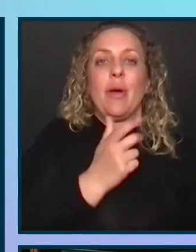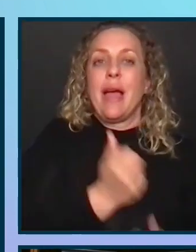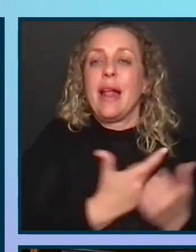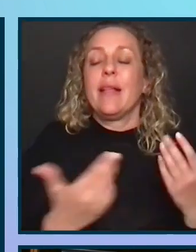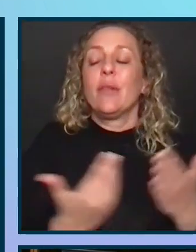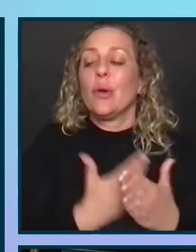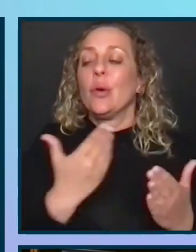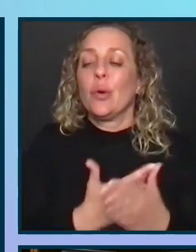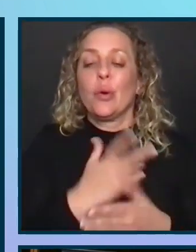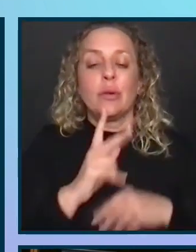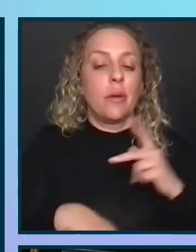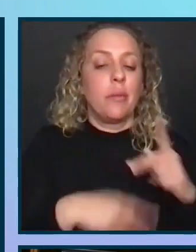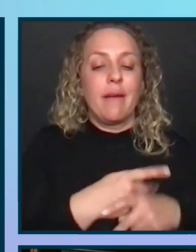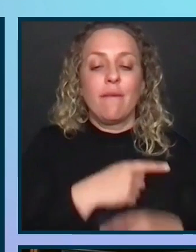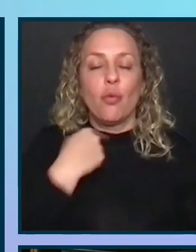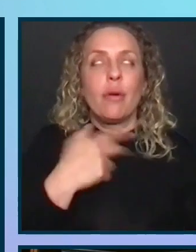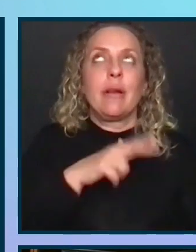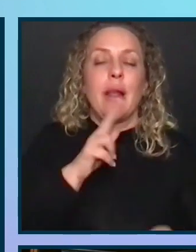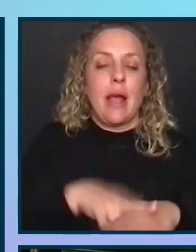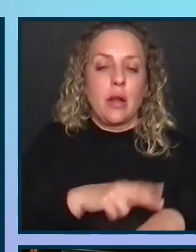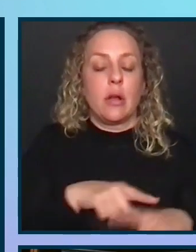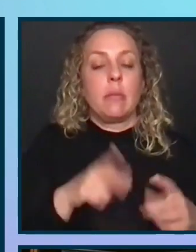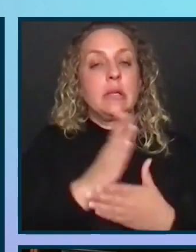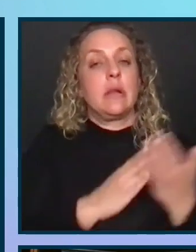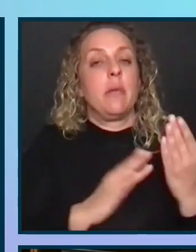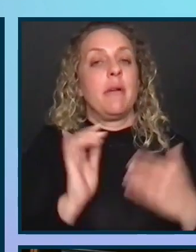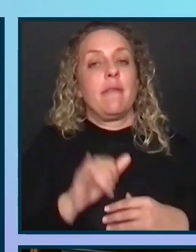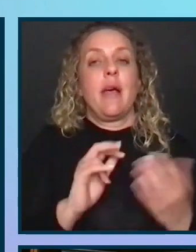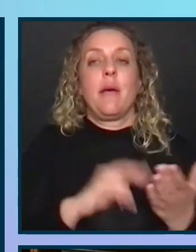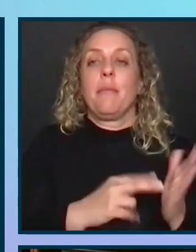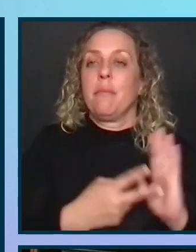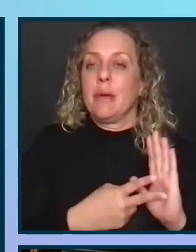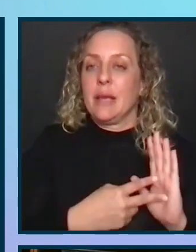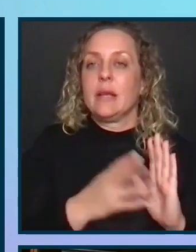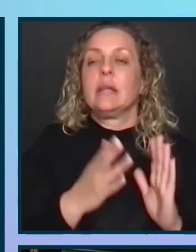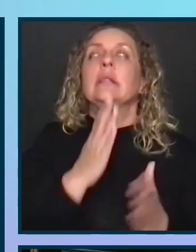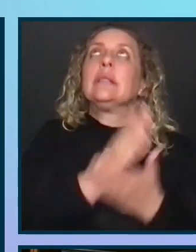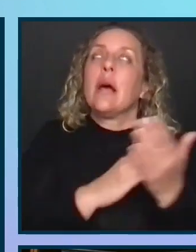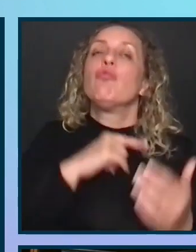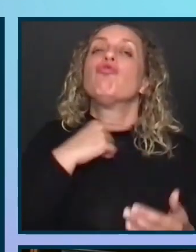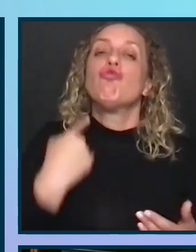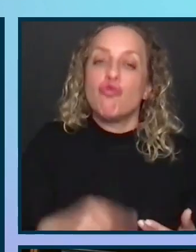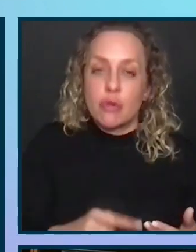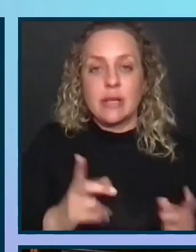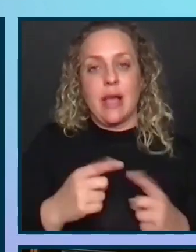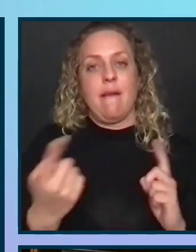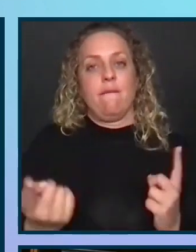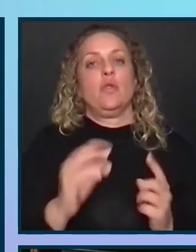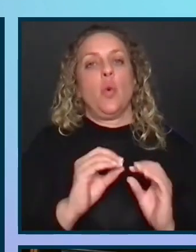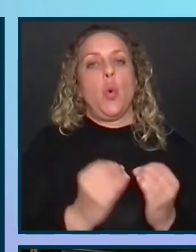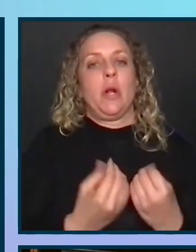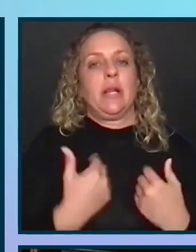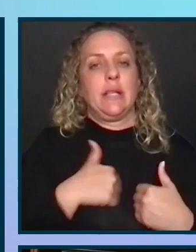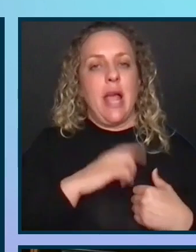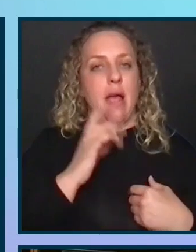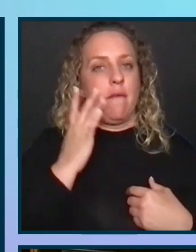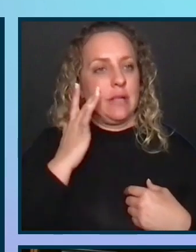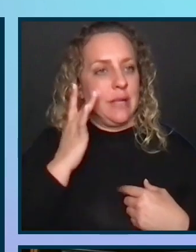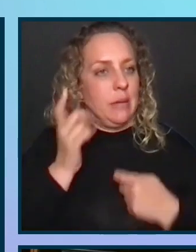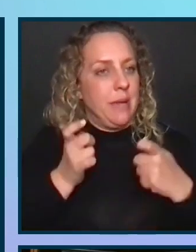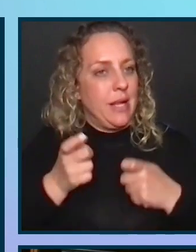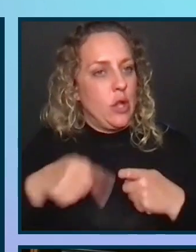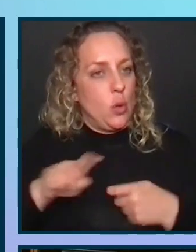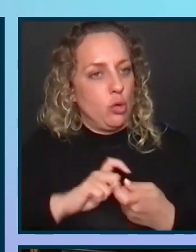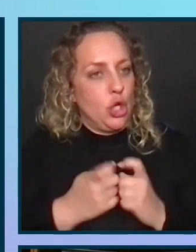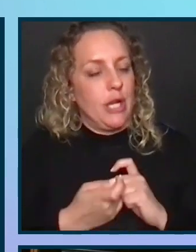holds some form of risk naturally and some of that risk and some of the risk adverse organizations I've worked with smartly manage